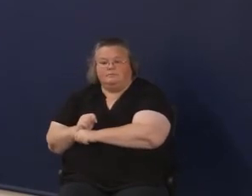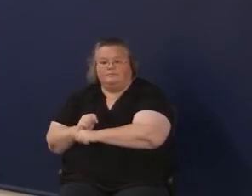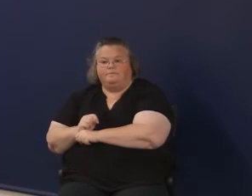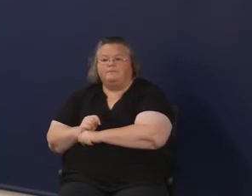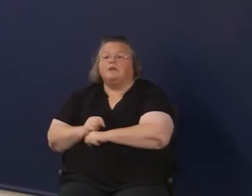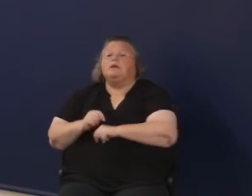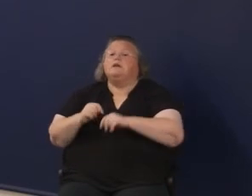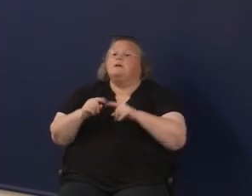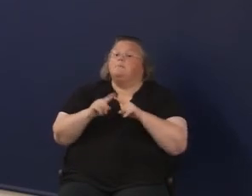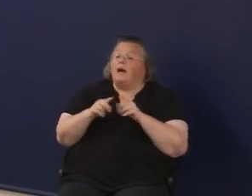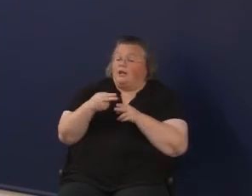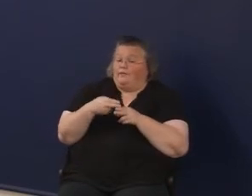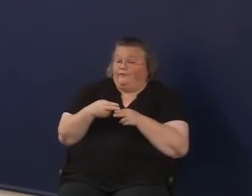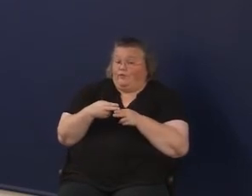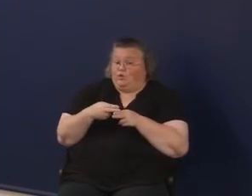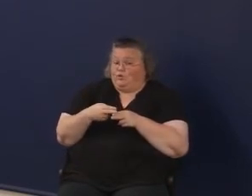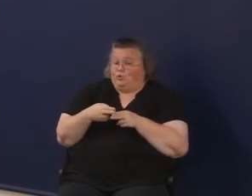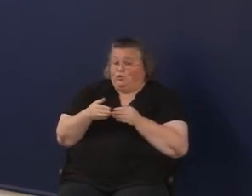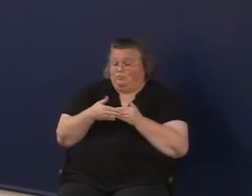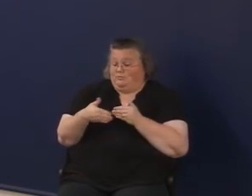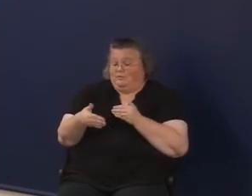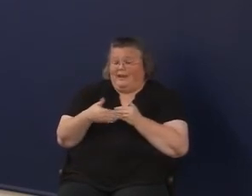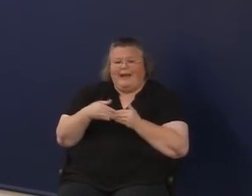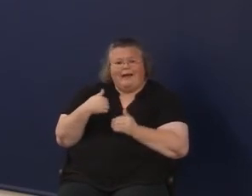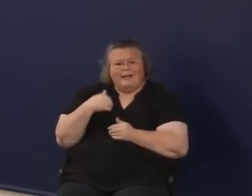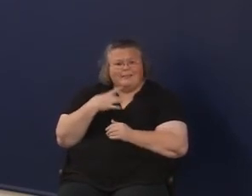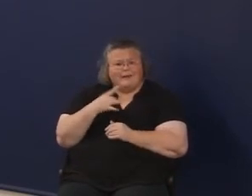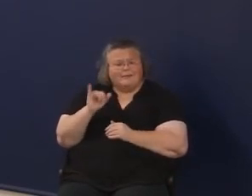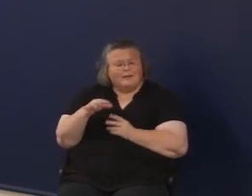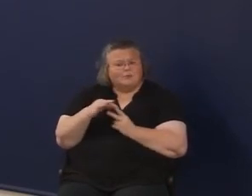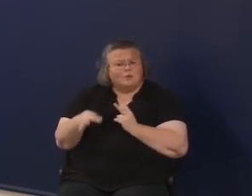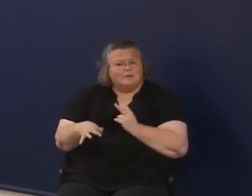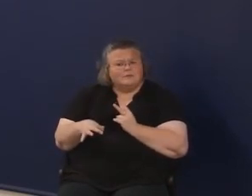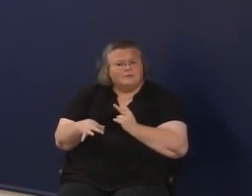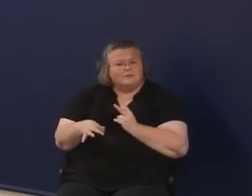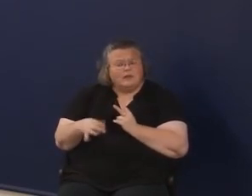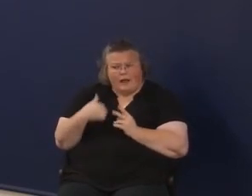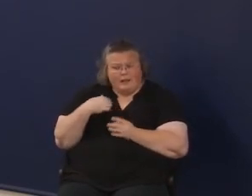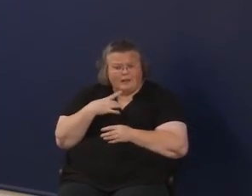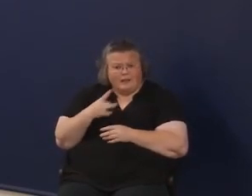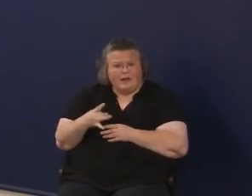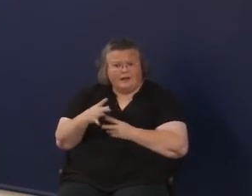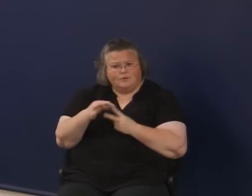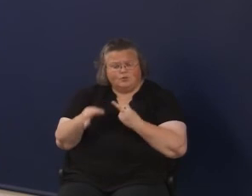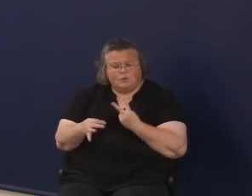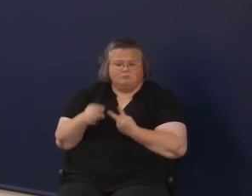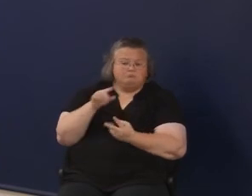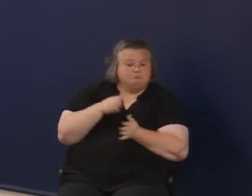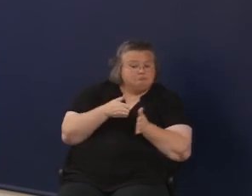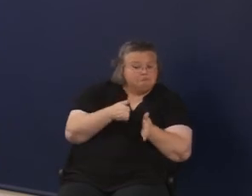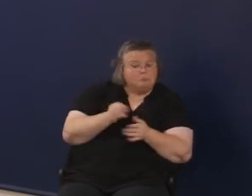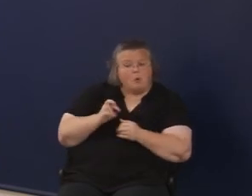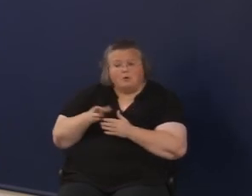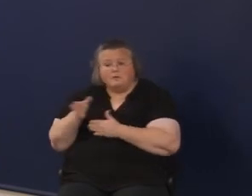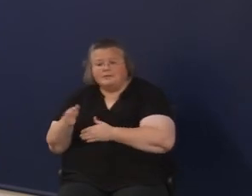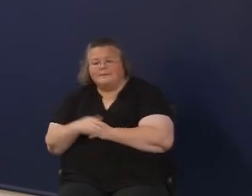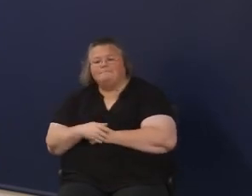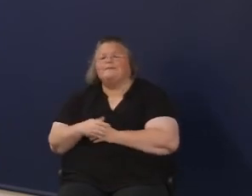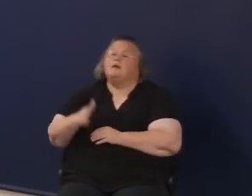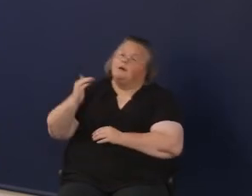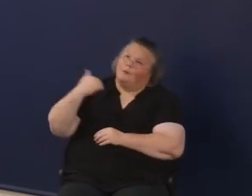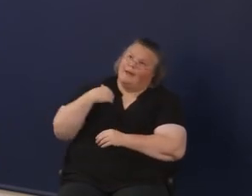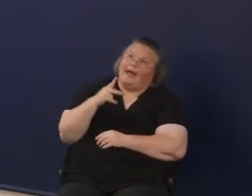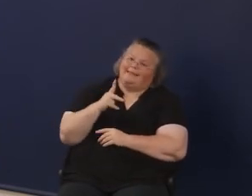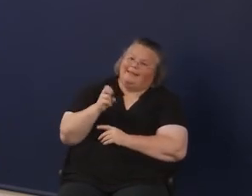In the near term, I sort of like that choice as an innovator. One of the, you know, we had the CARA moment in